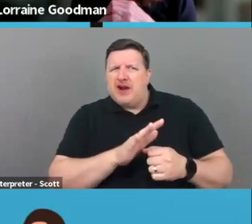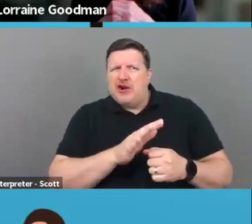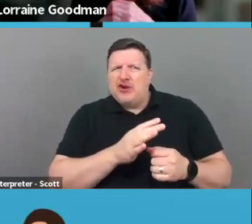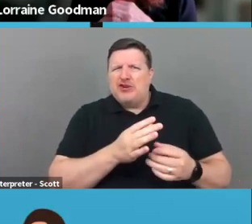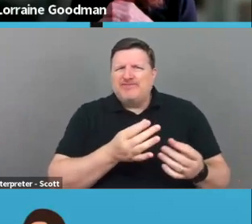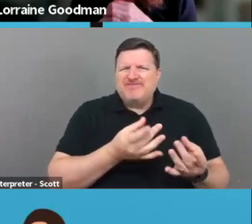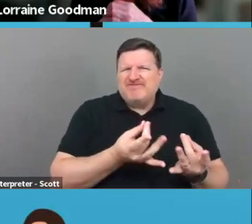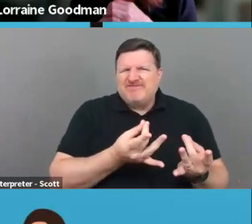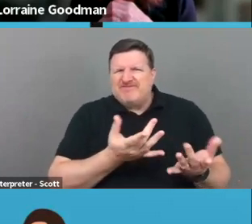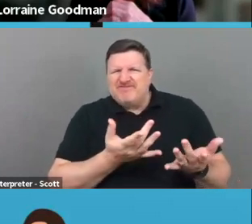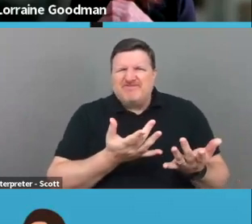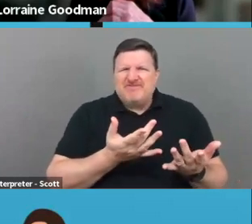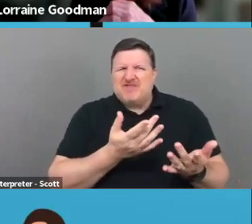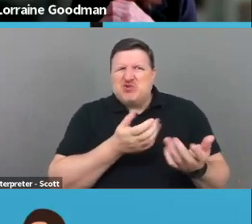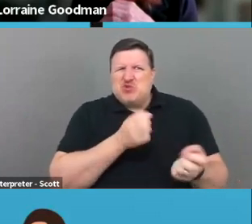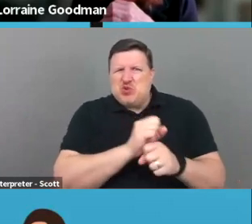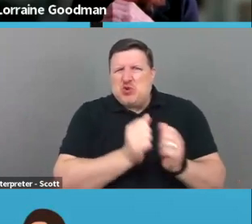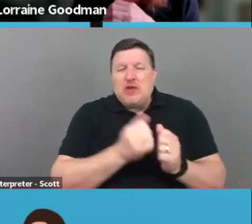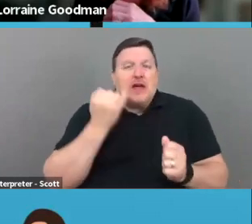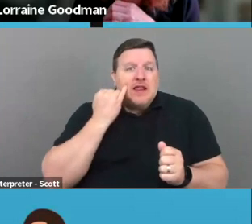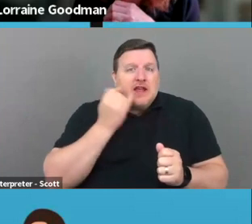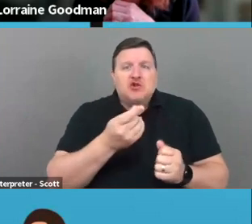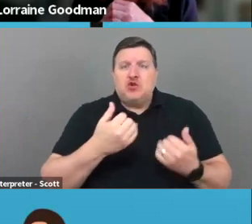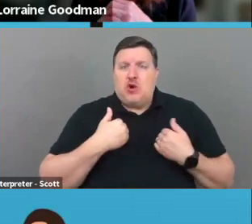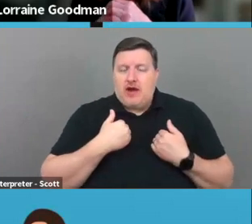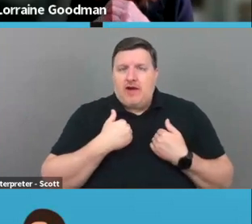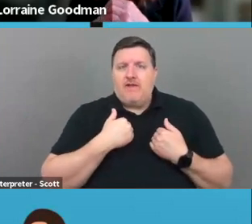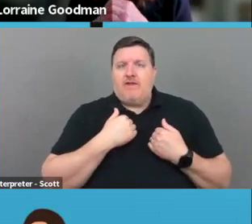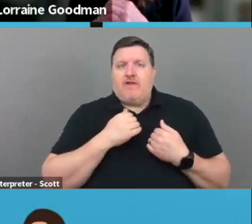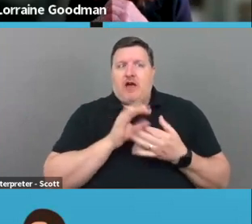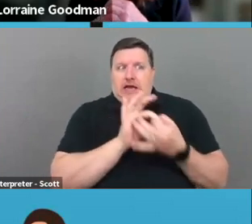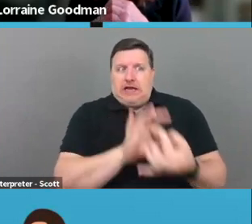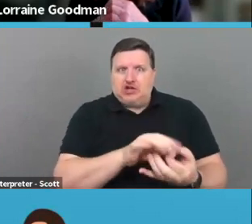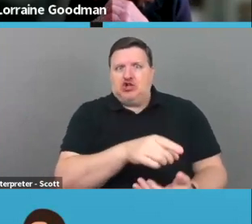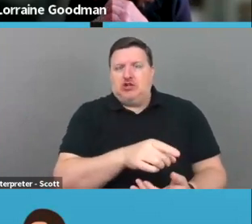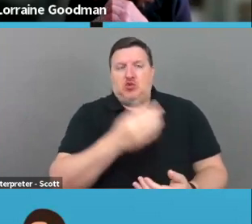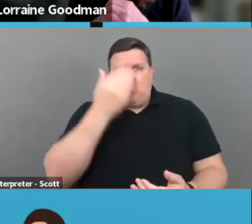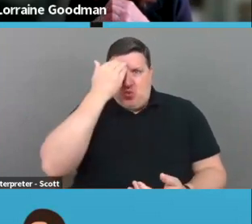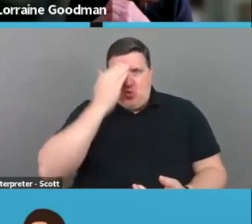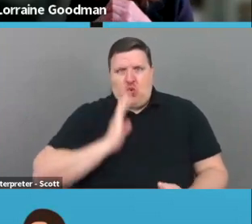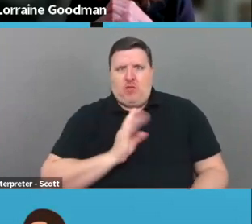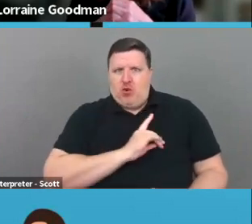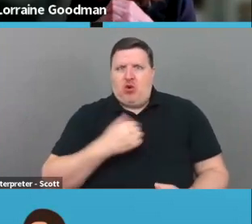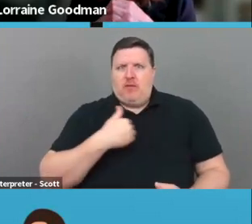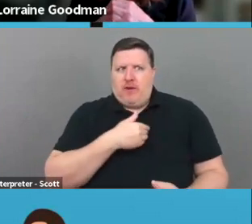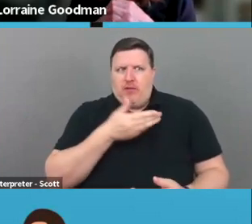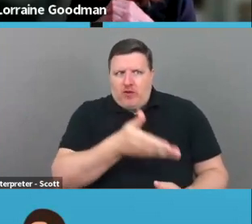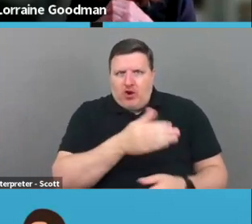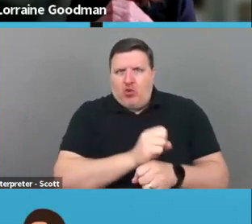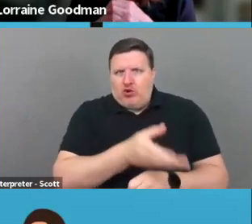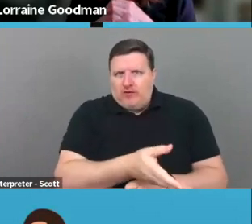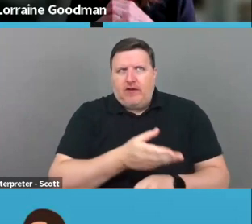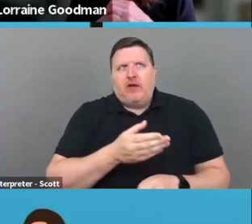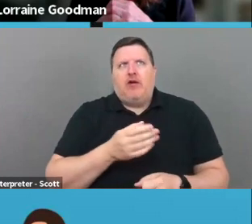personal connection, unless you have a board member who sits, who works at that organization, unless